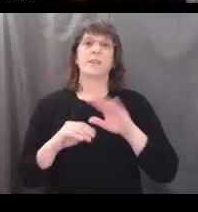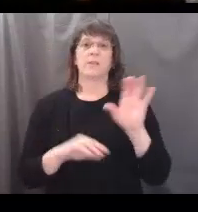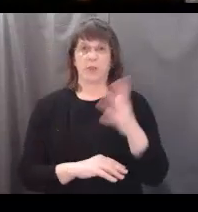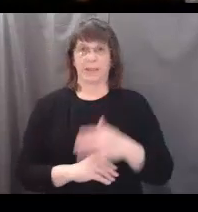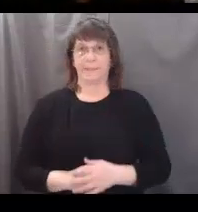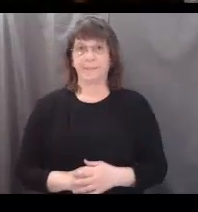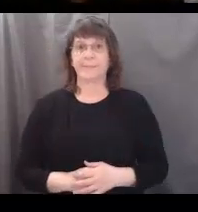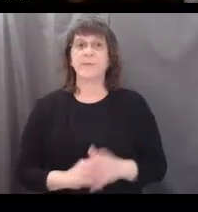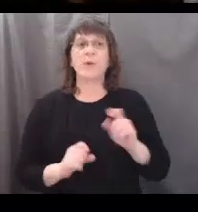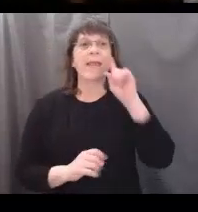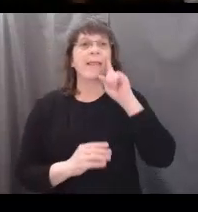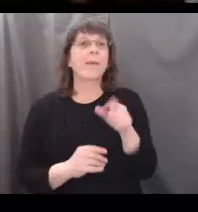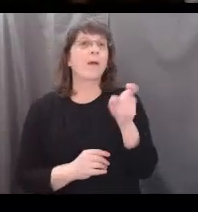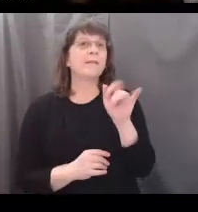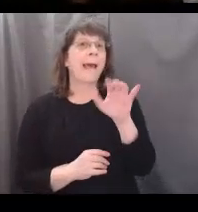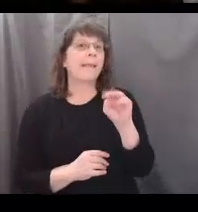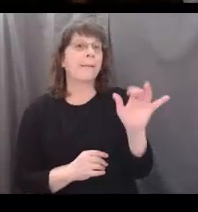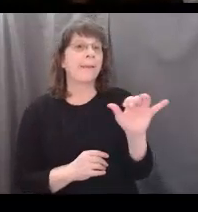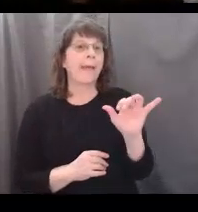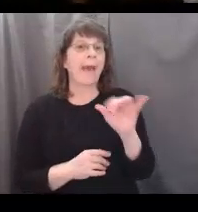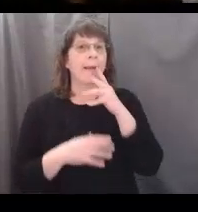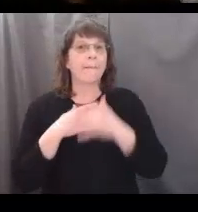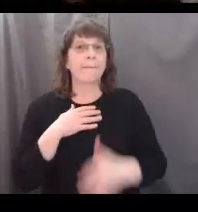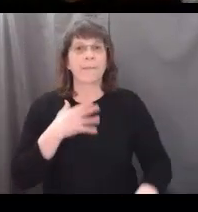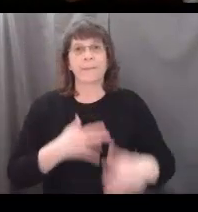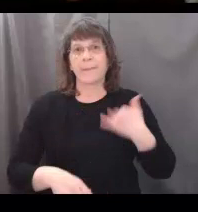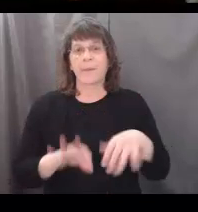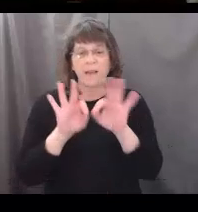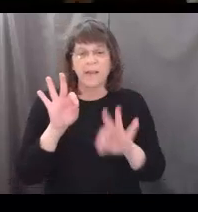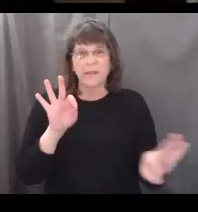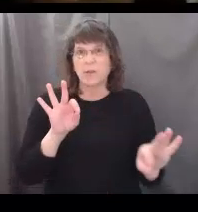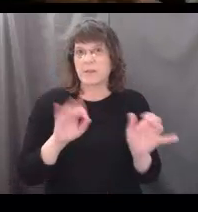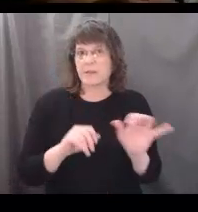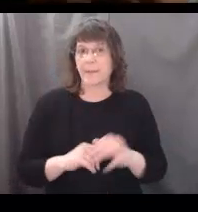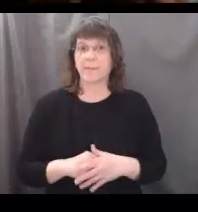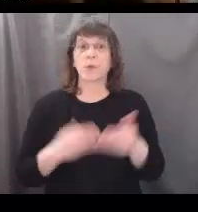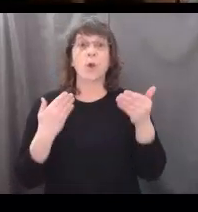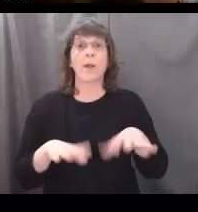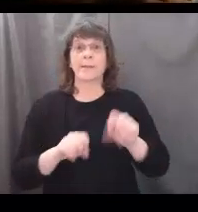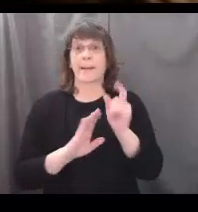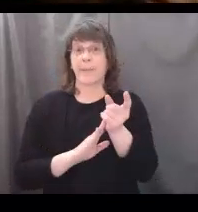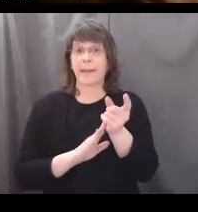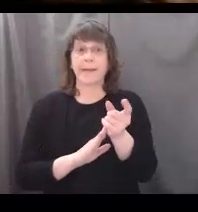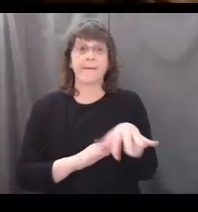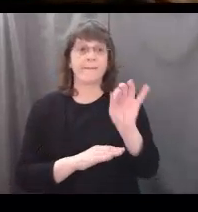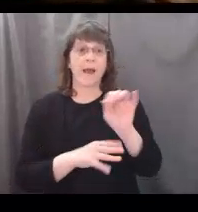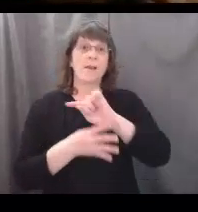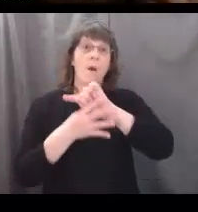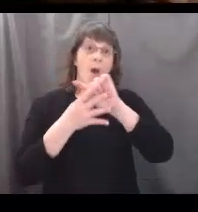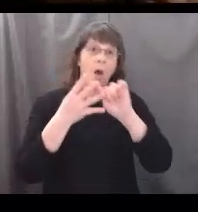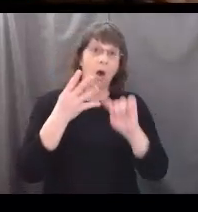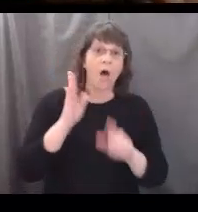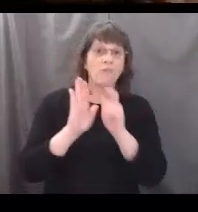So you can think of the xylem like blood vessels. Go ahead and take a minute to find both the